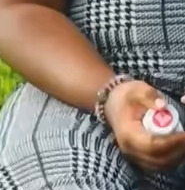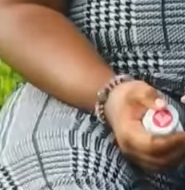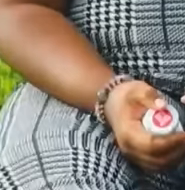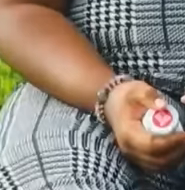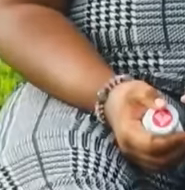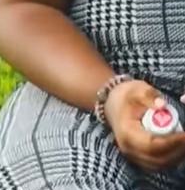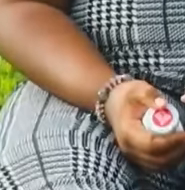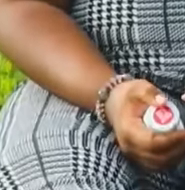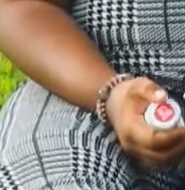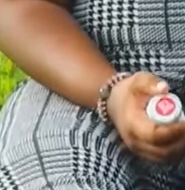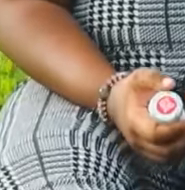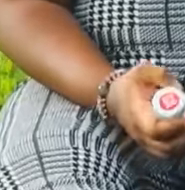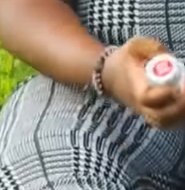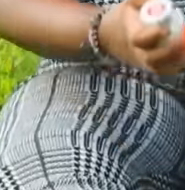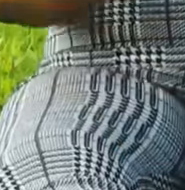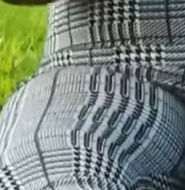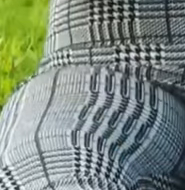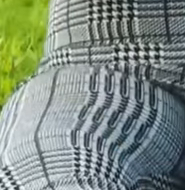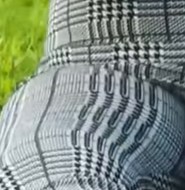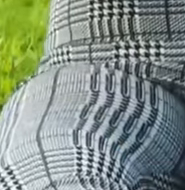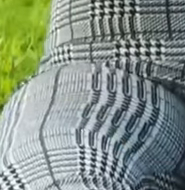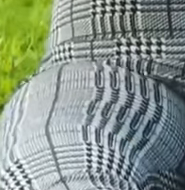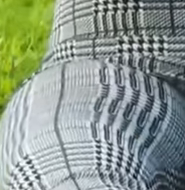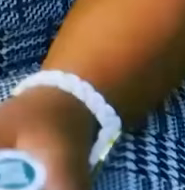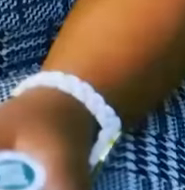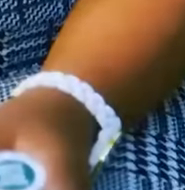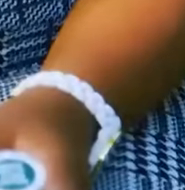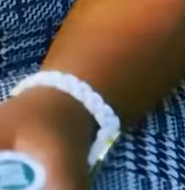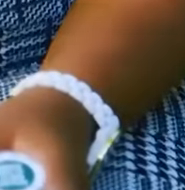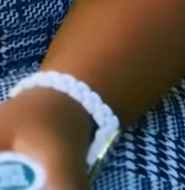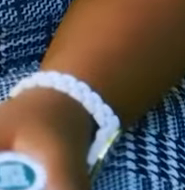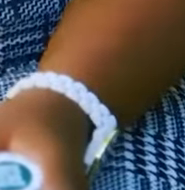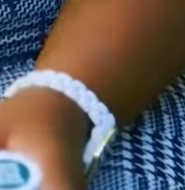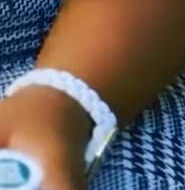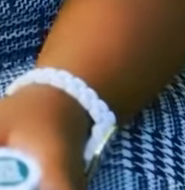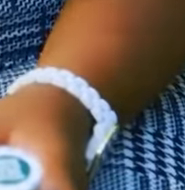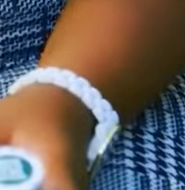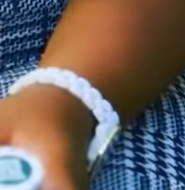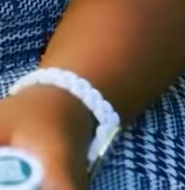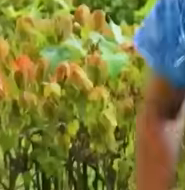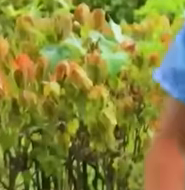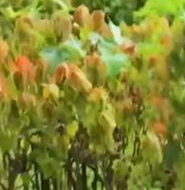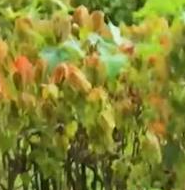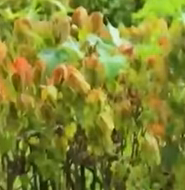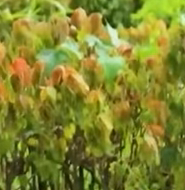My mommy and daddy should use Omega XL to fight inflammation.